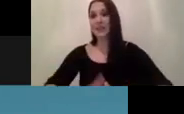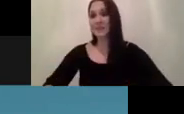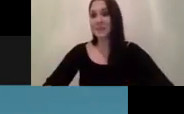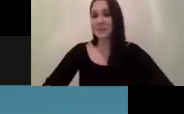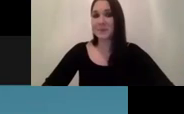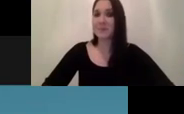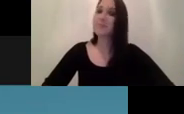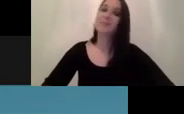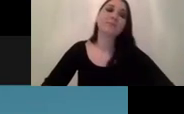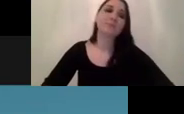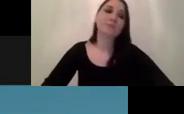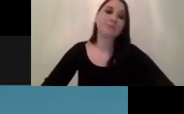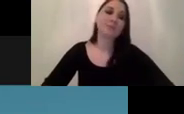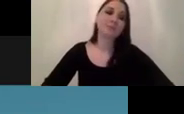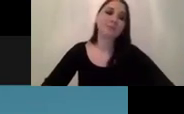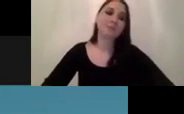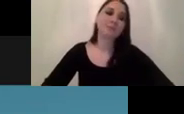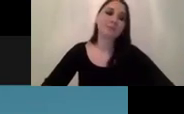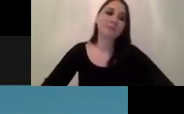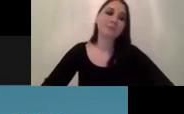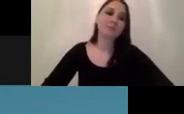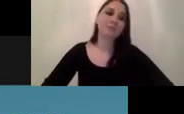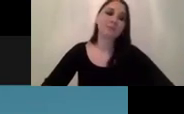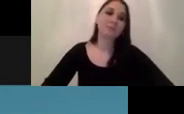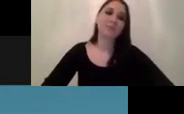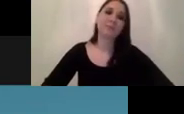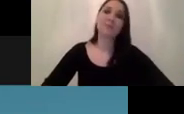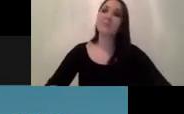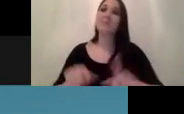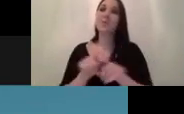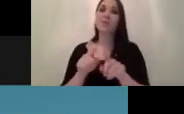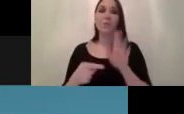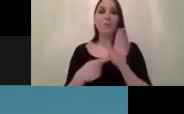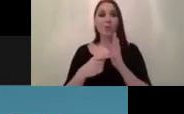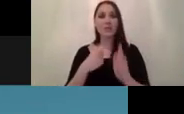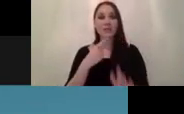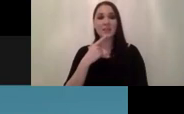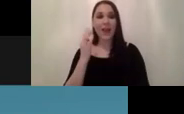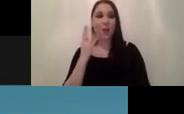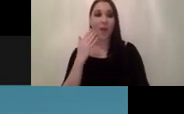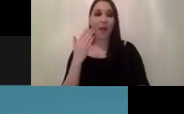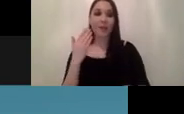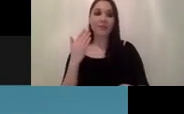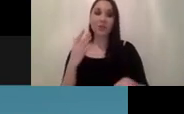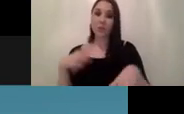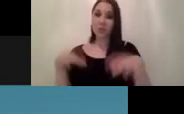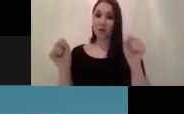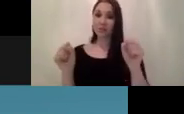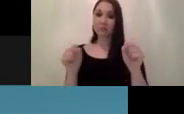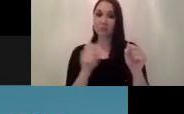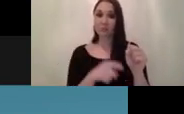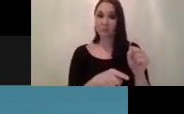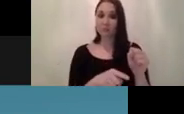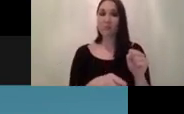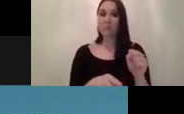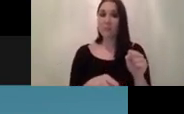now i think it's also really important to say that when you want to work with machine learning if you're a beginner it's very good to probably have